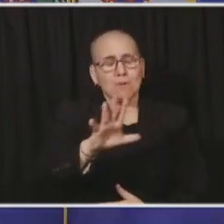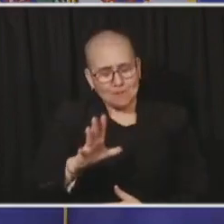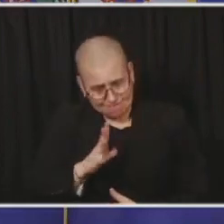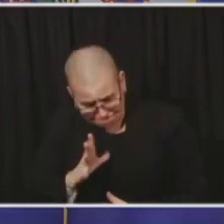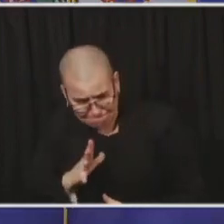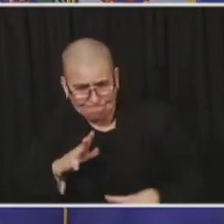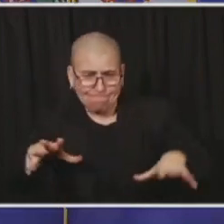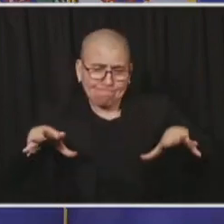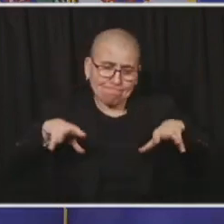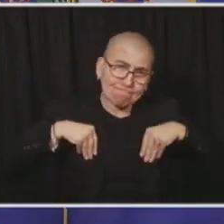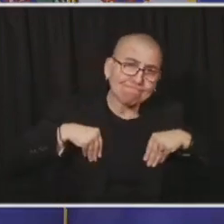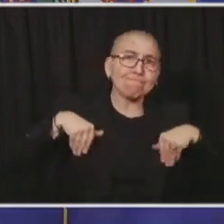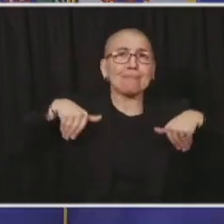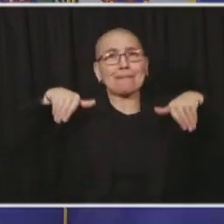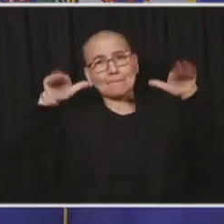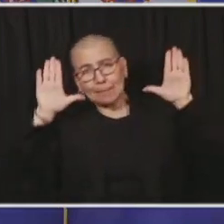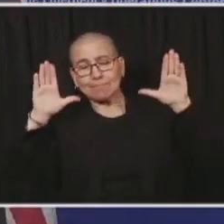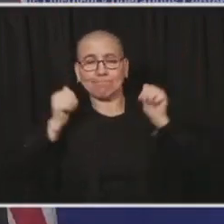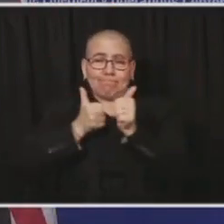a ways to go.